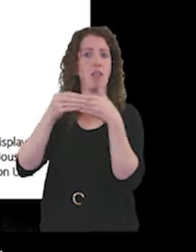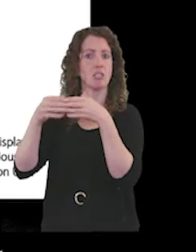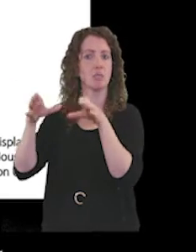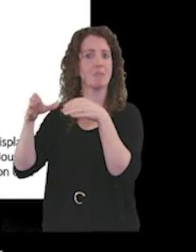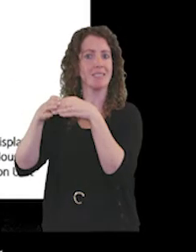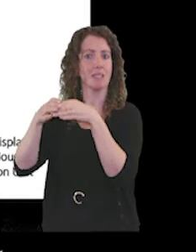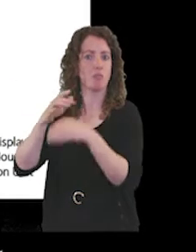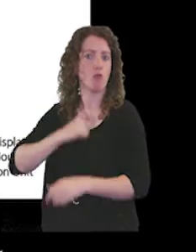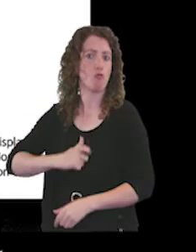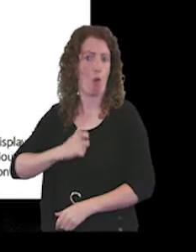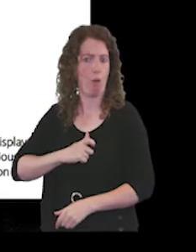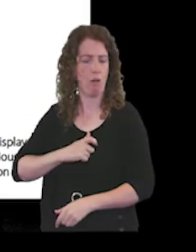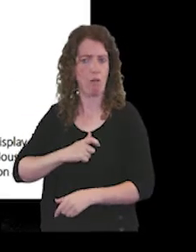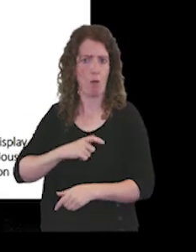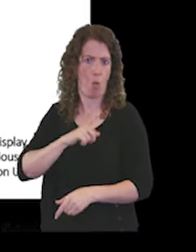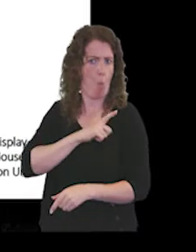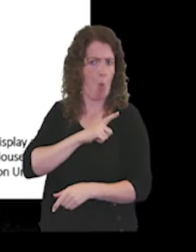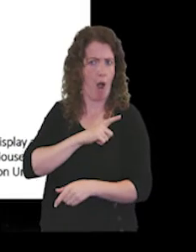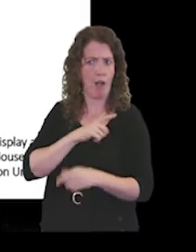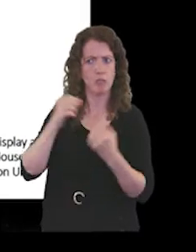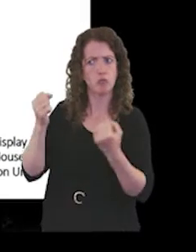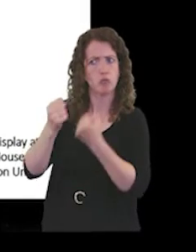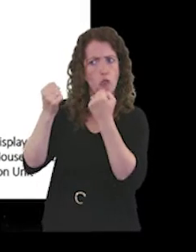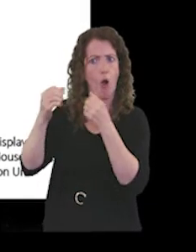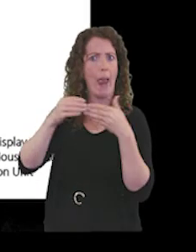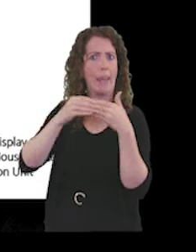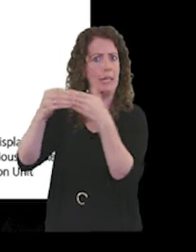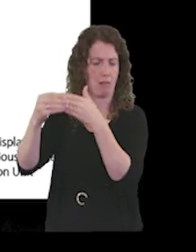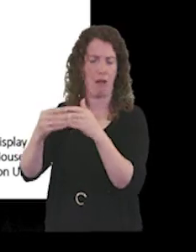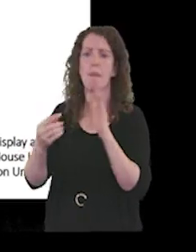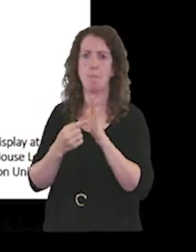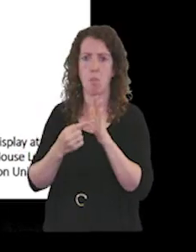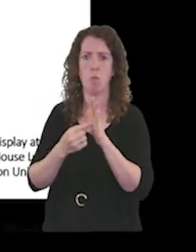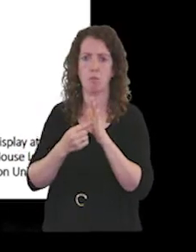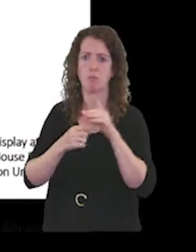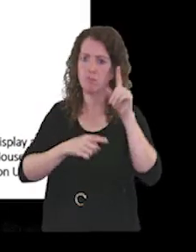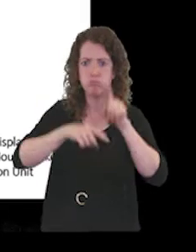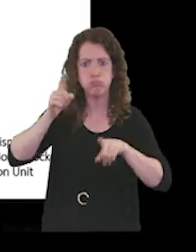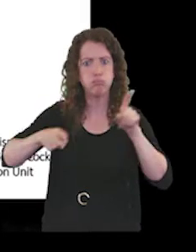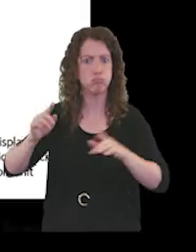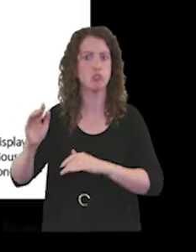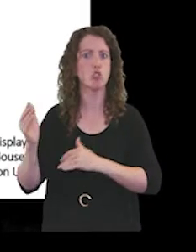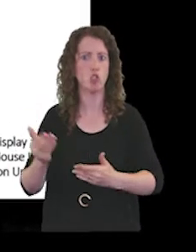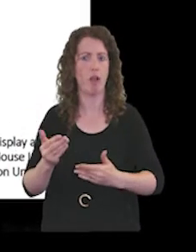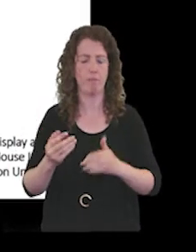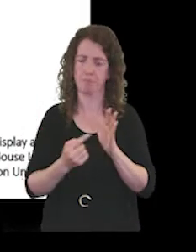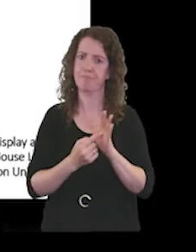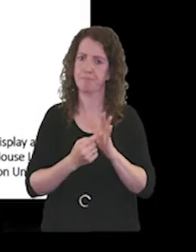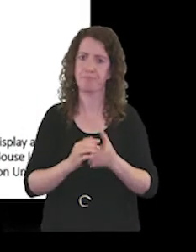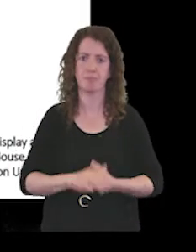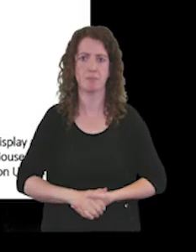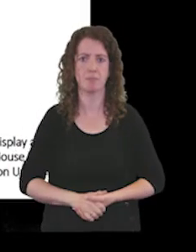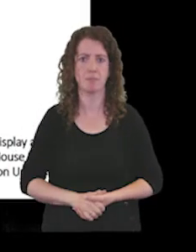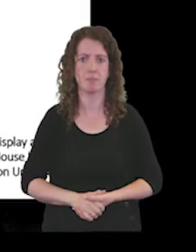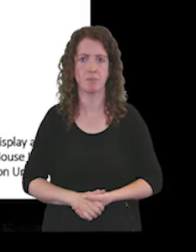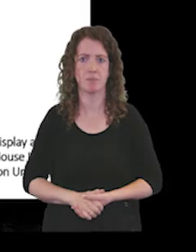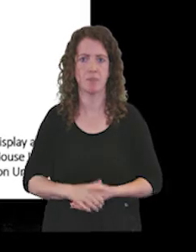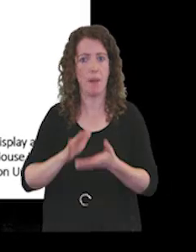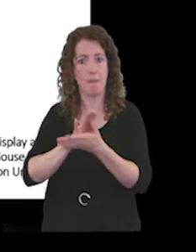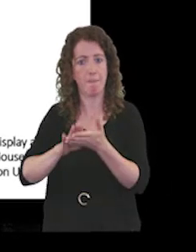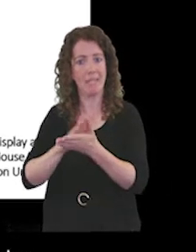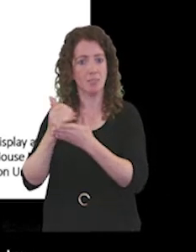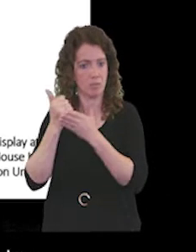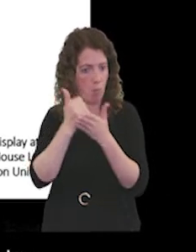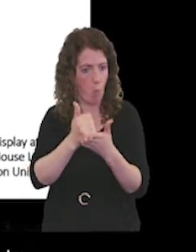strong leaders across all our different services and to support